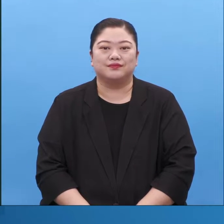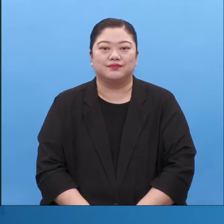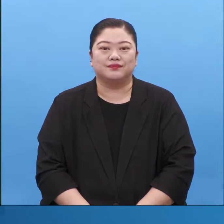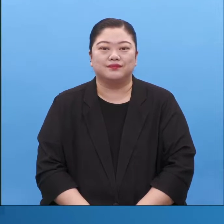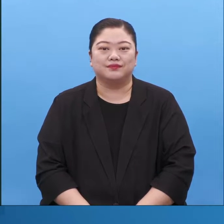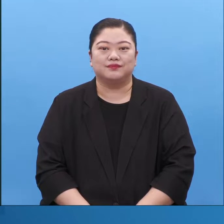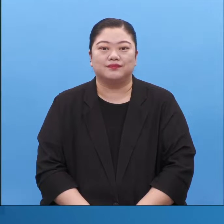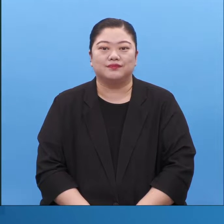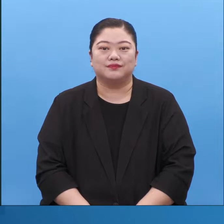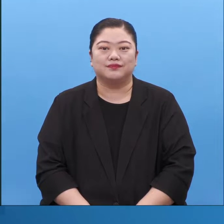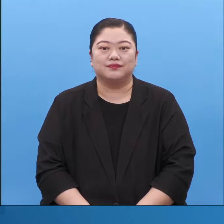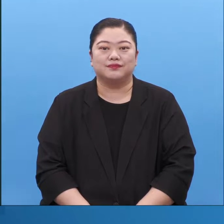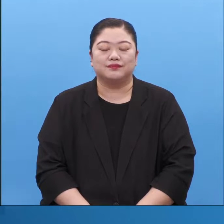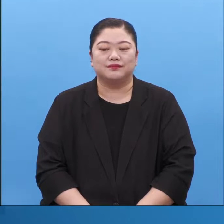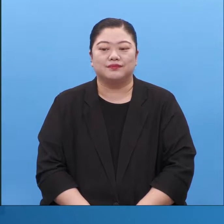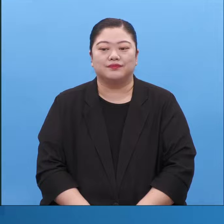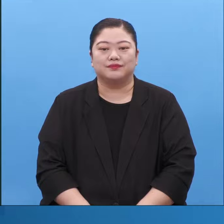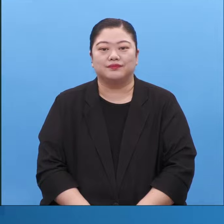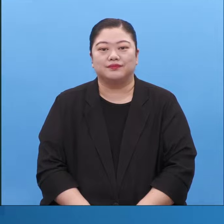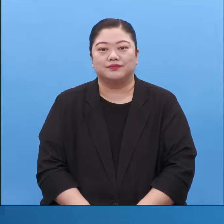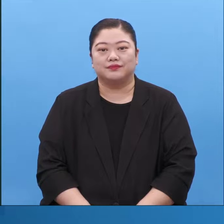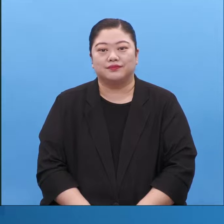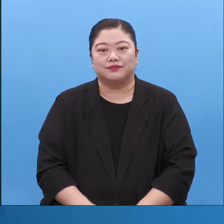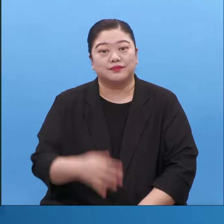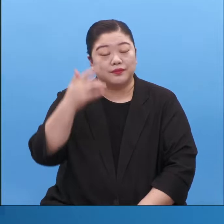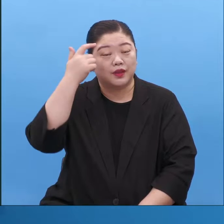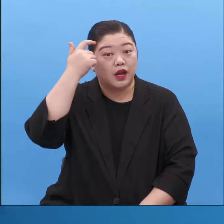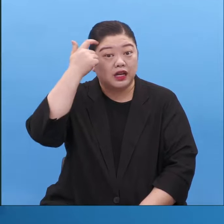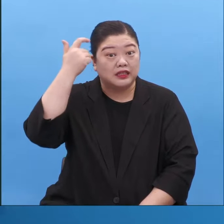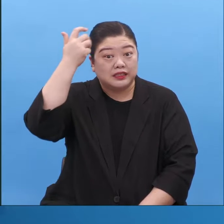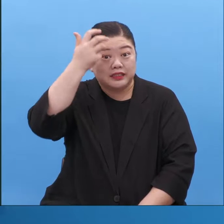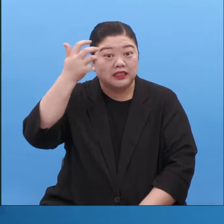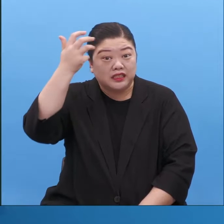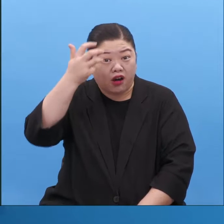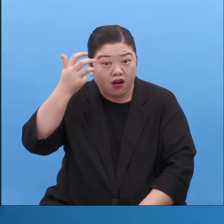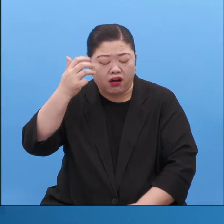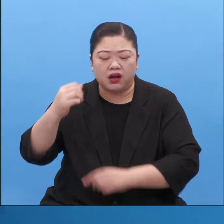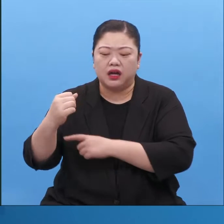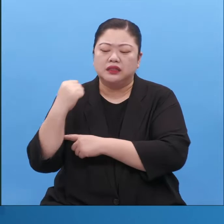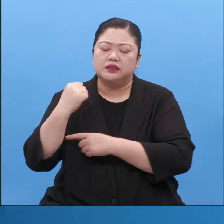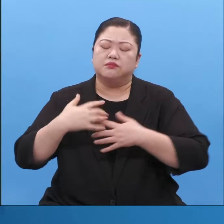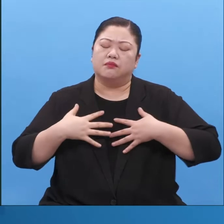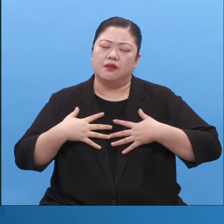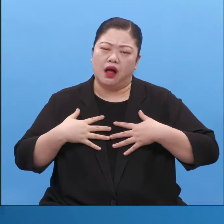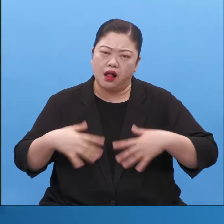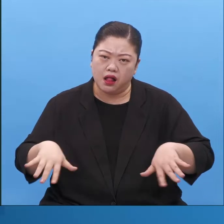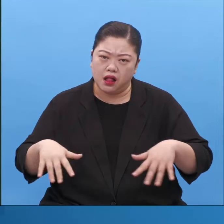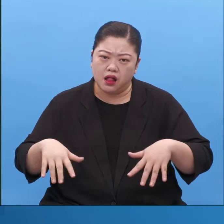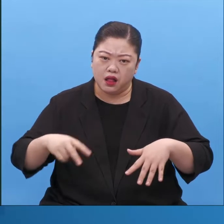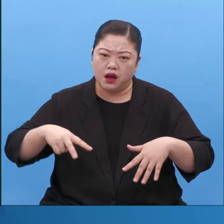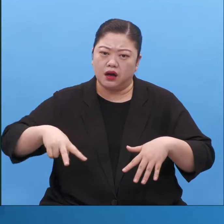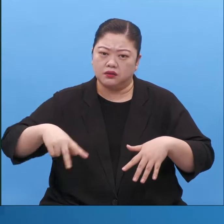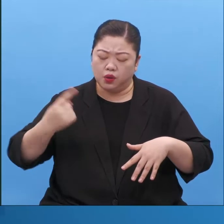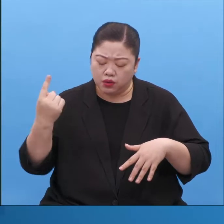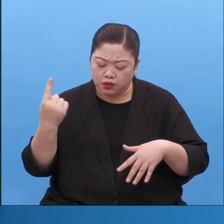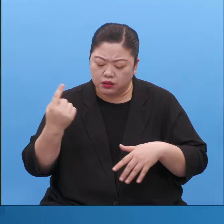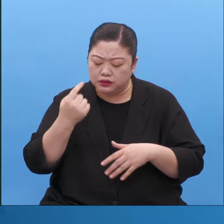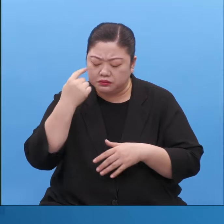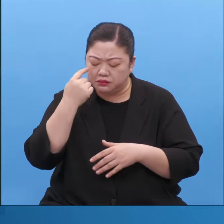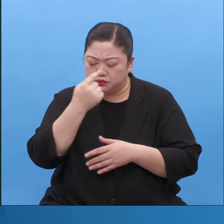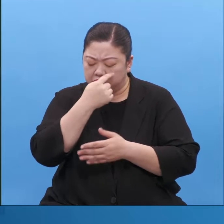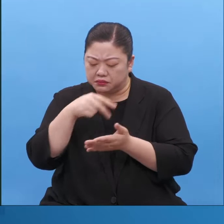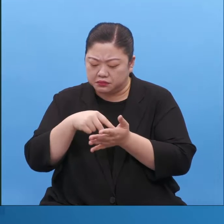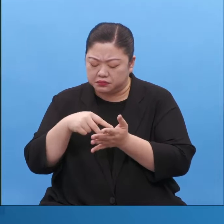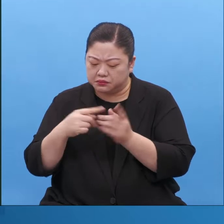then even though you are the 0.1